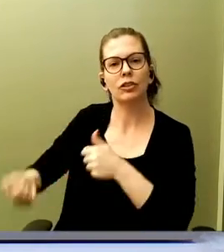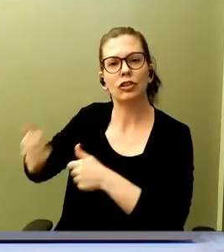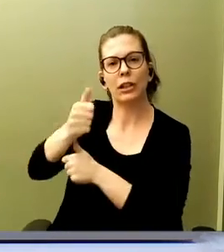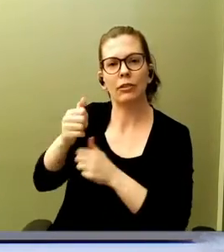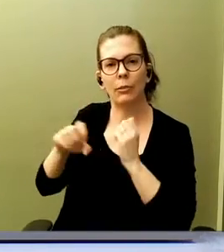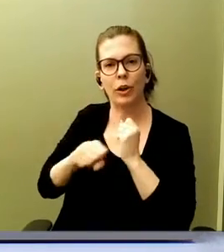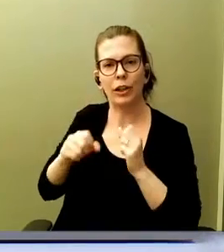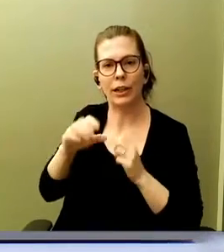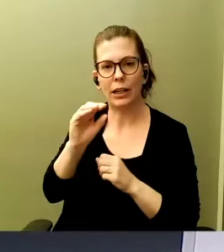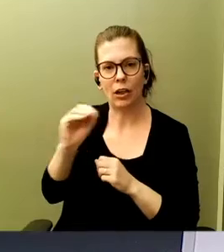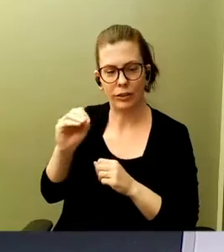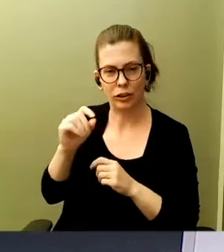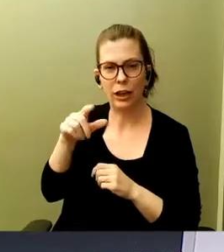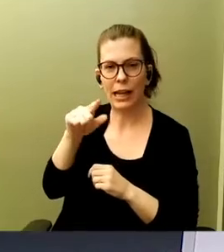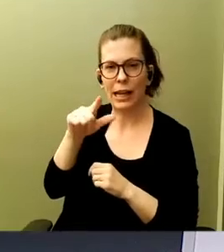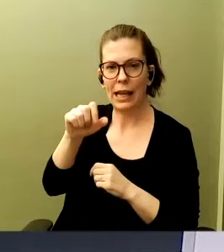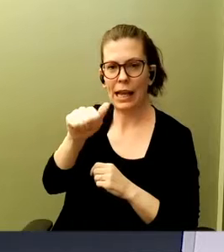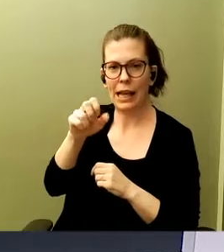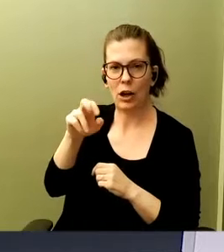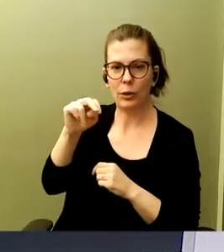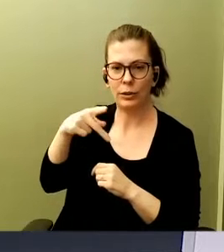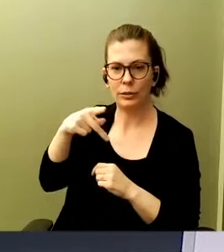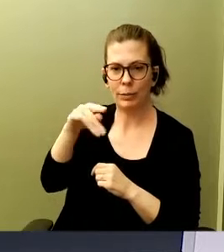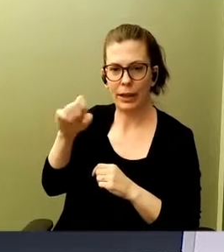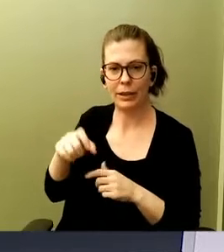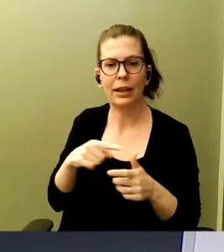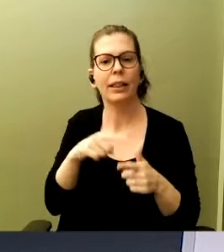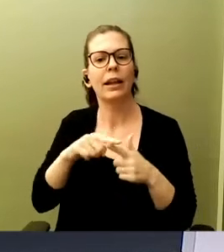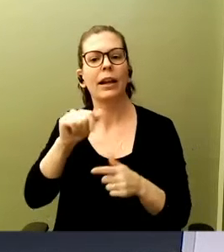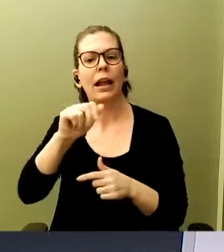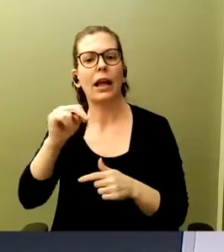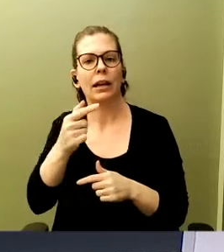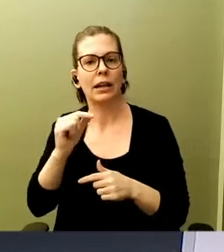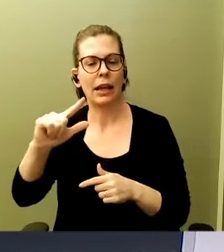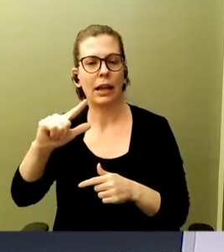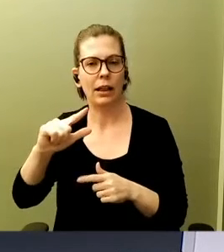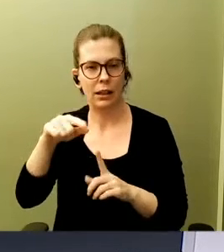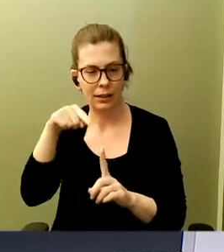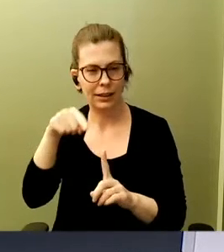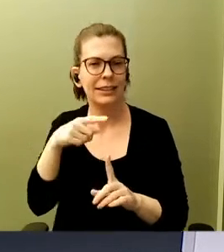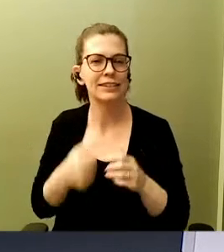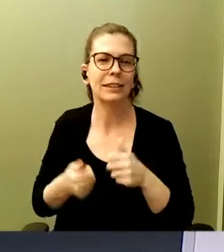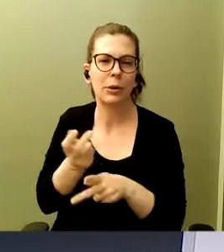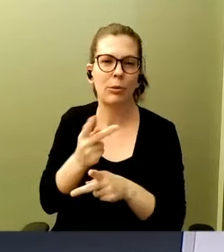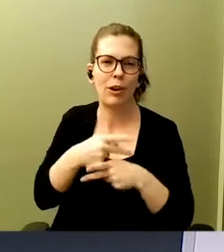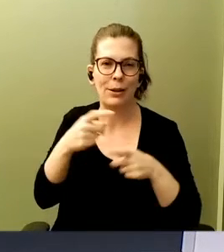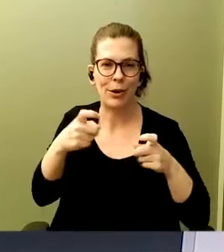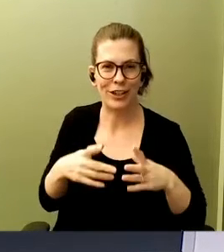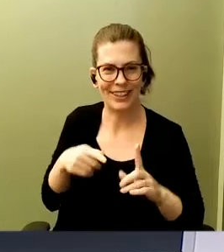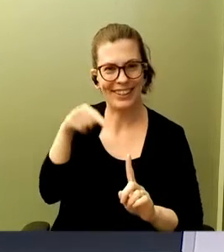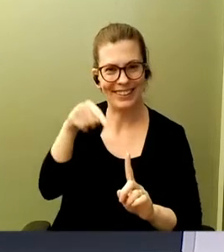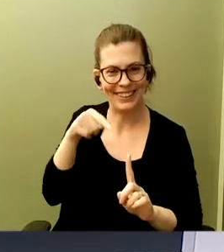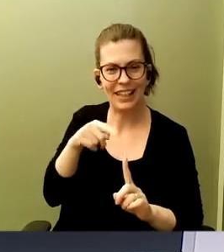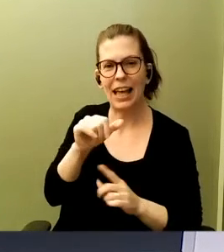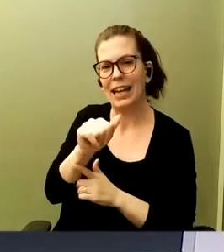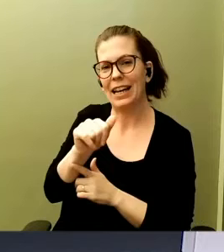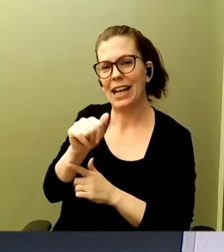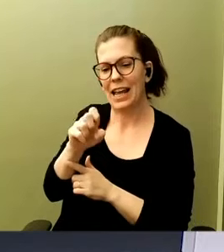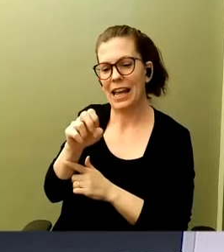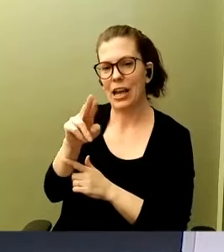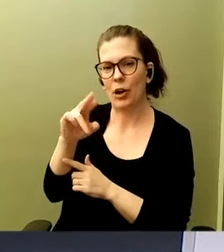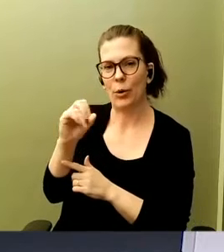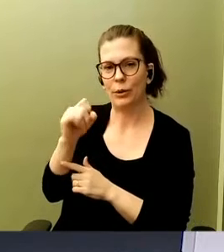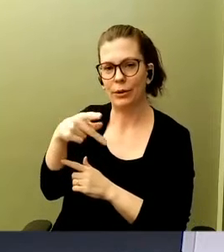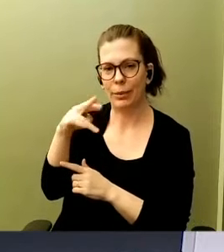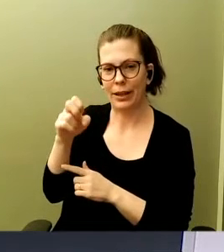Angel Camajo, who is the Director of Product Marketing at Aerospike. So welcome, guys. How are you going today? Thanks for having us. Good? So glad to have you